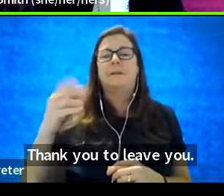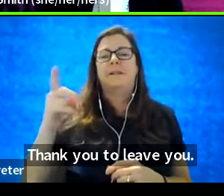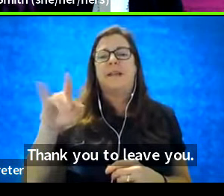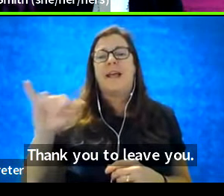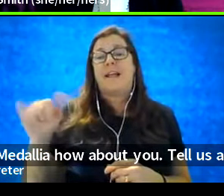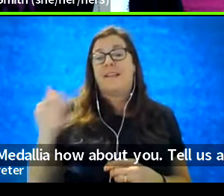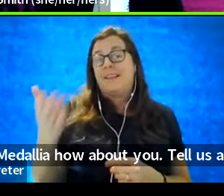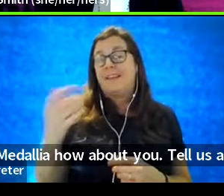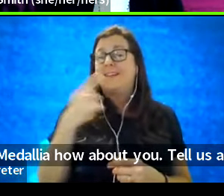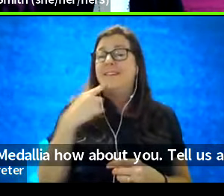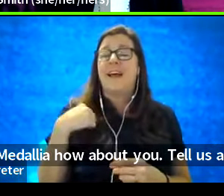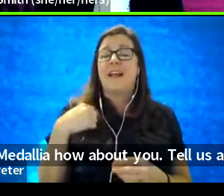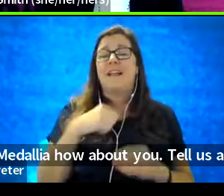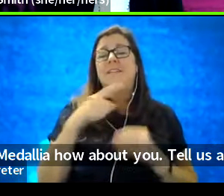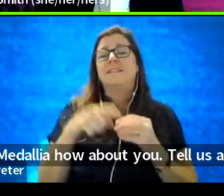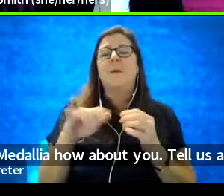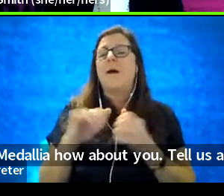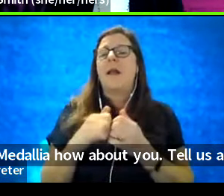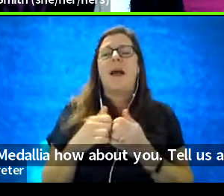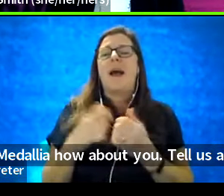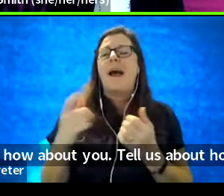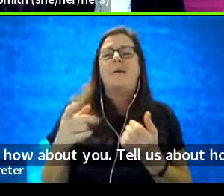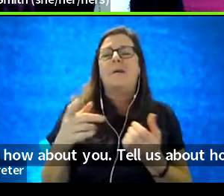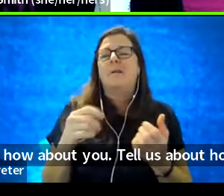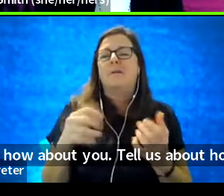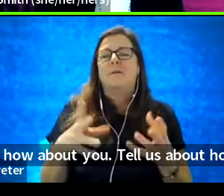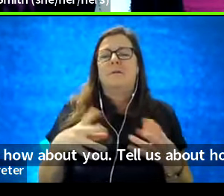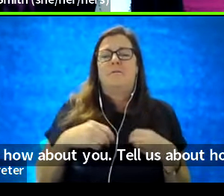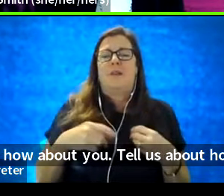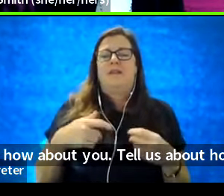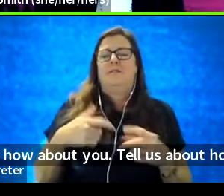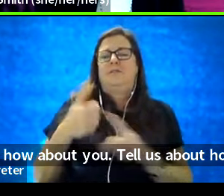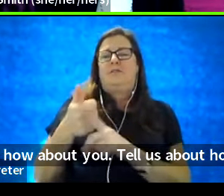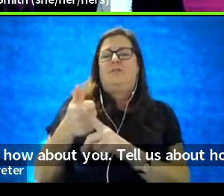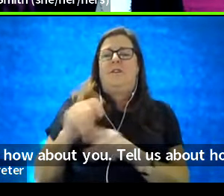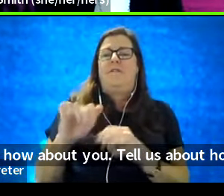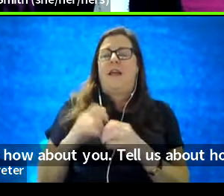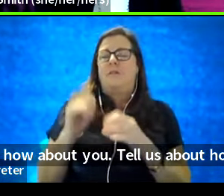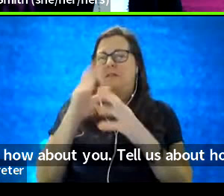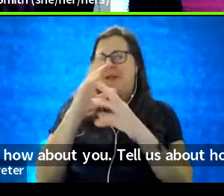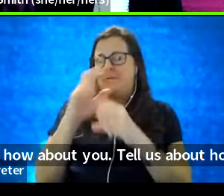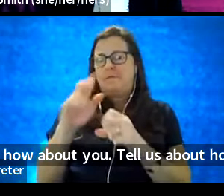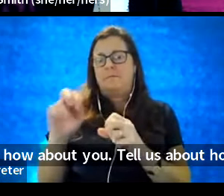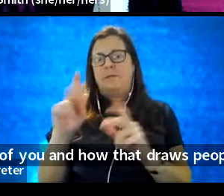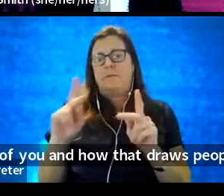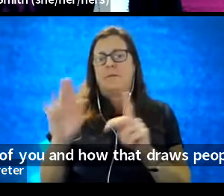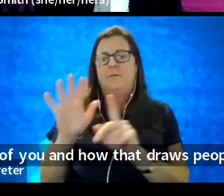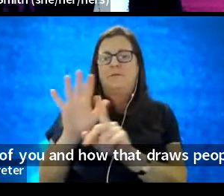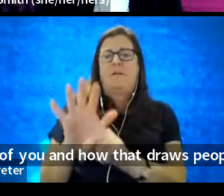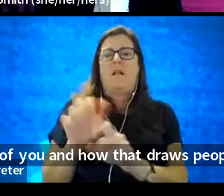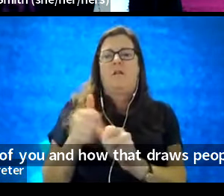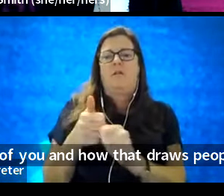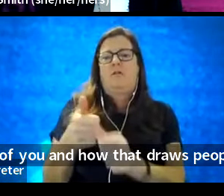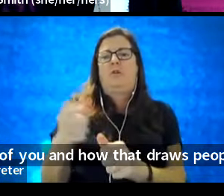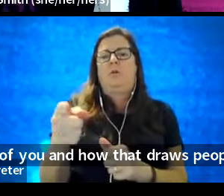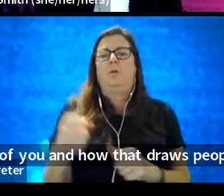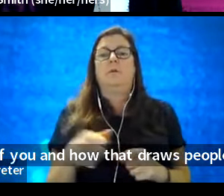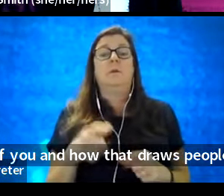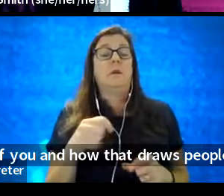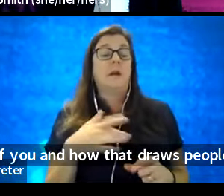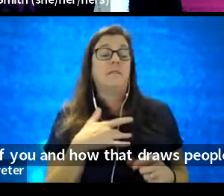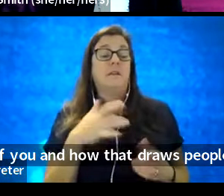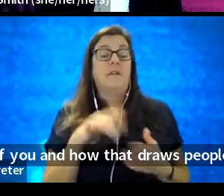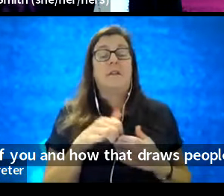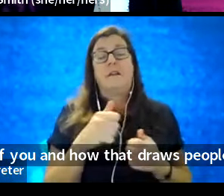Tell us about how you embrace all of you and how that draws people in. I feel